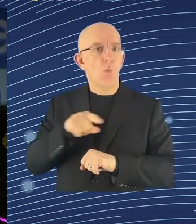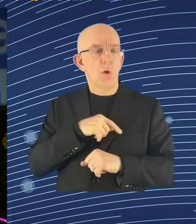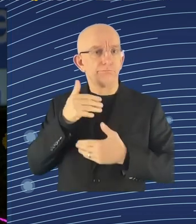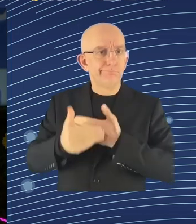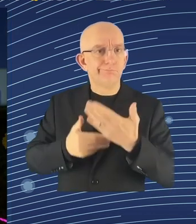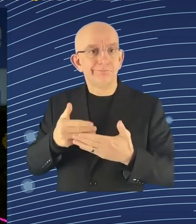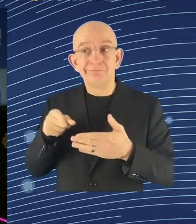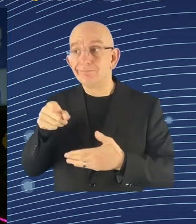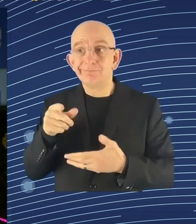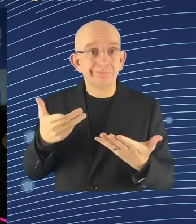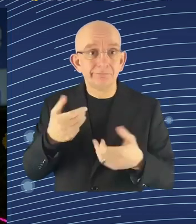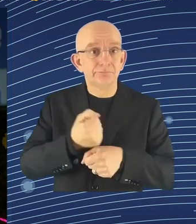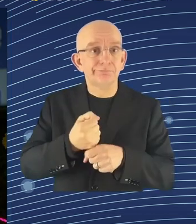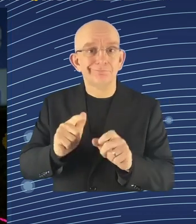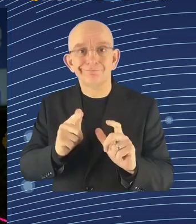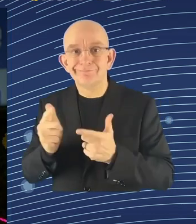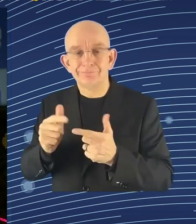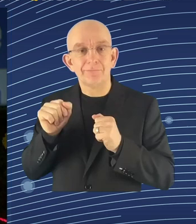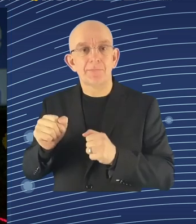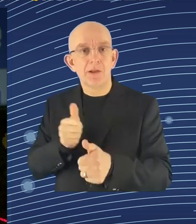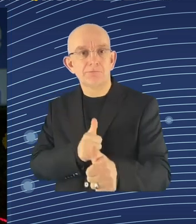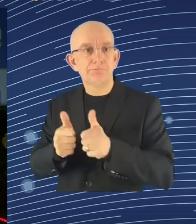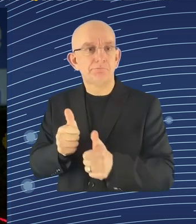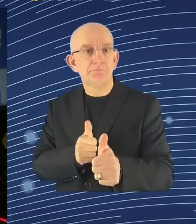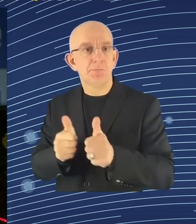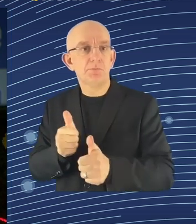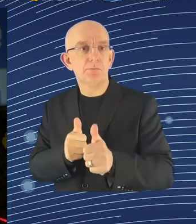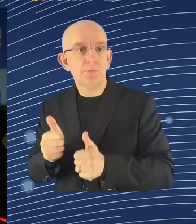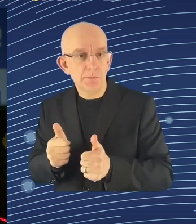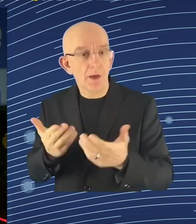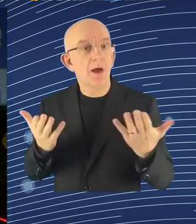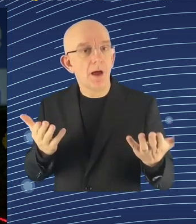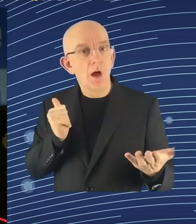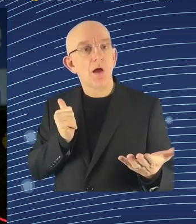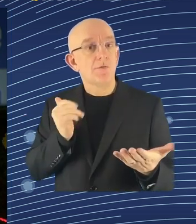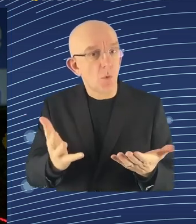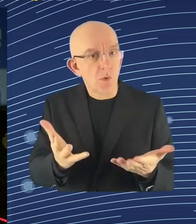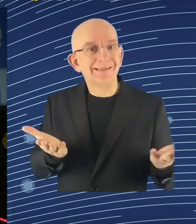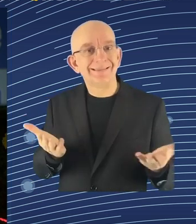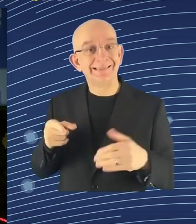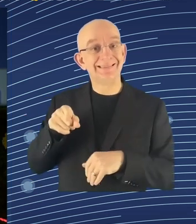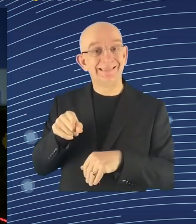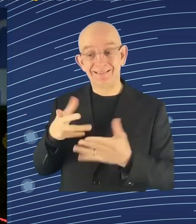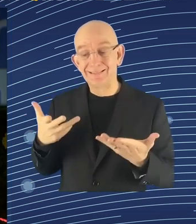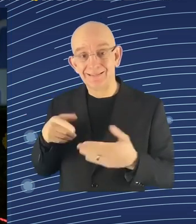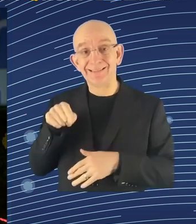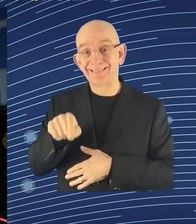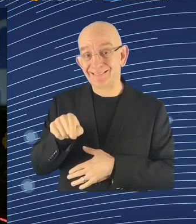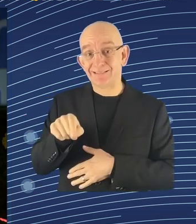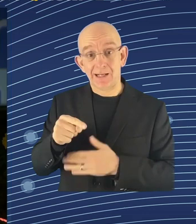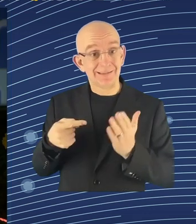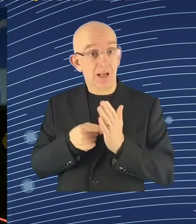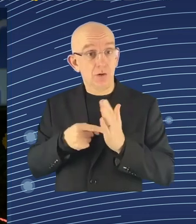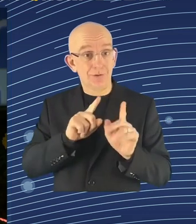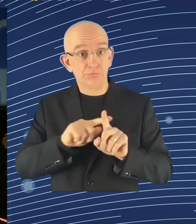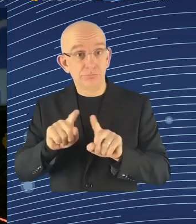technologies like artificial intelligence cannot come at the expense of workers' rights. If left unchecked, the use